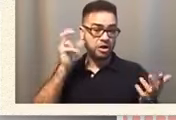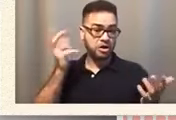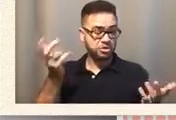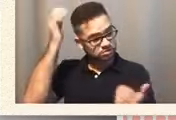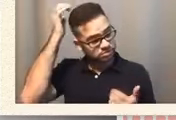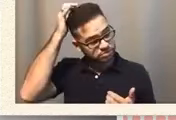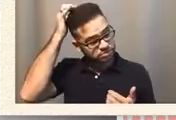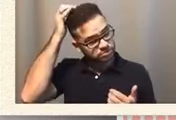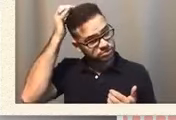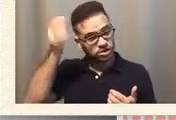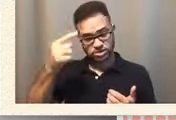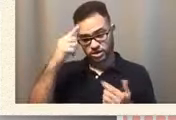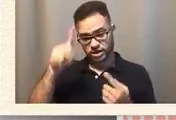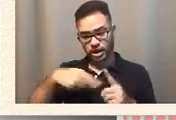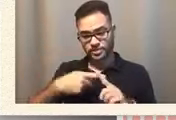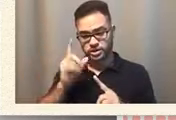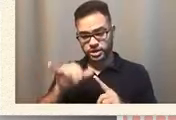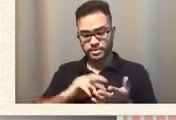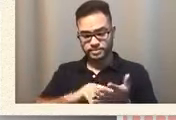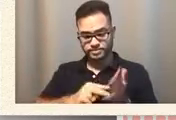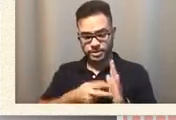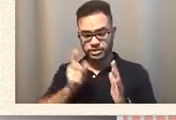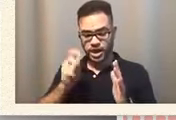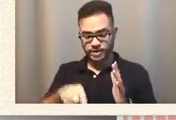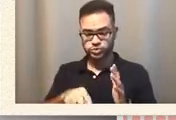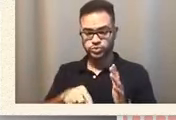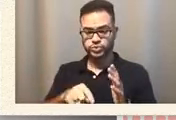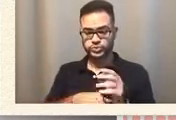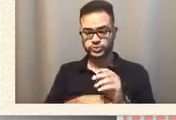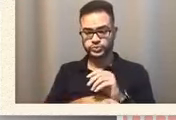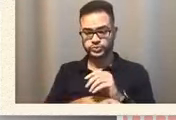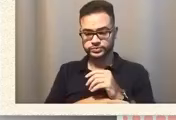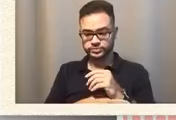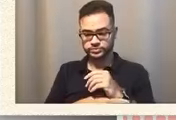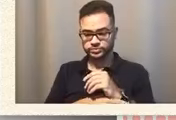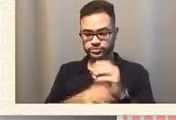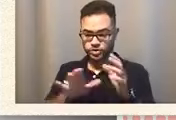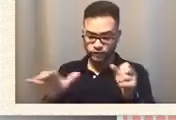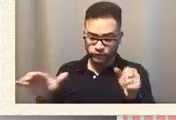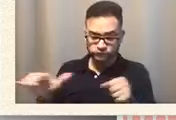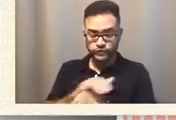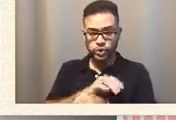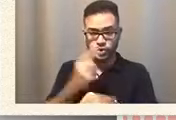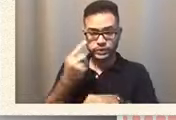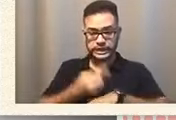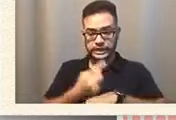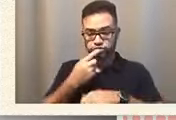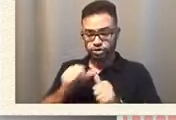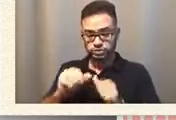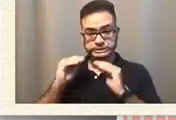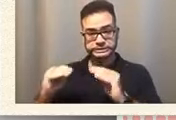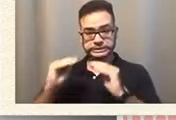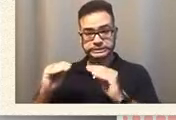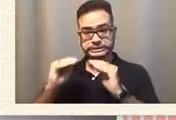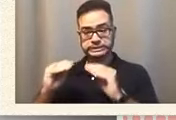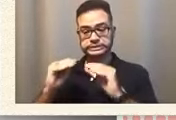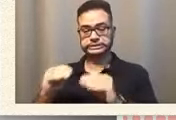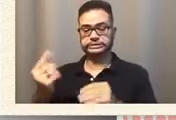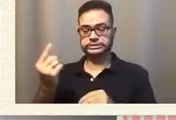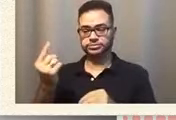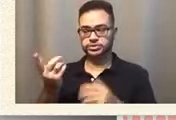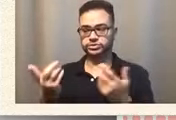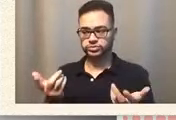that, which means you got to amp up their full days in order to get the curriculum in. So that don't be